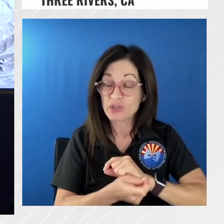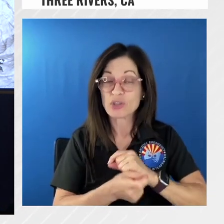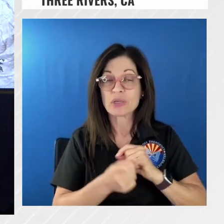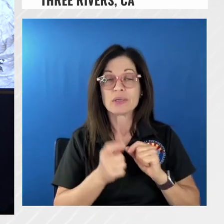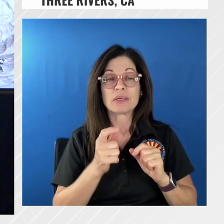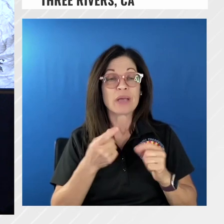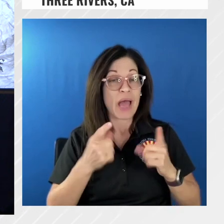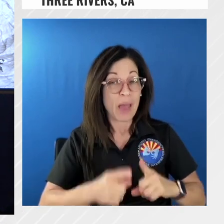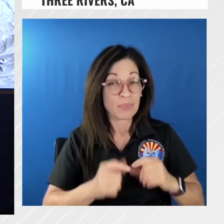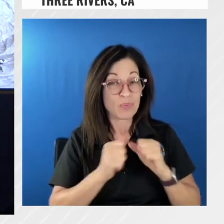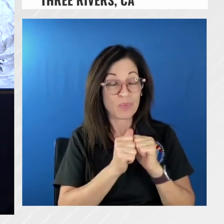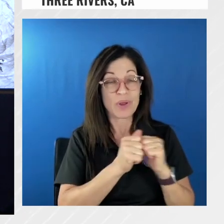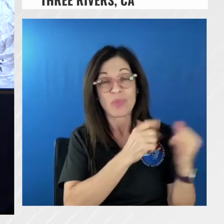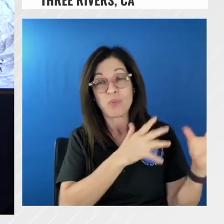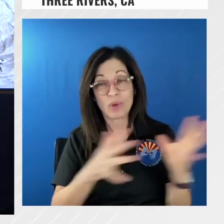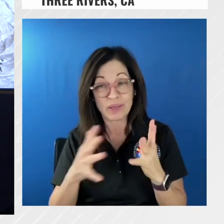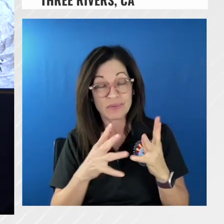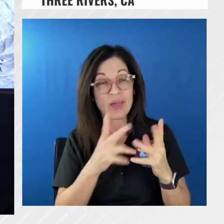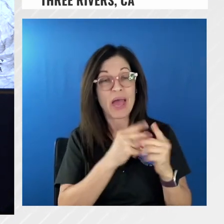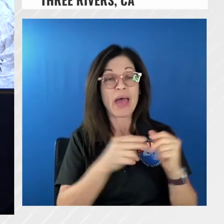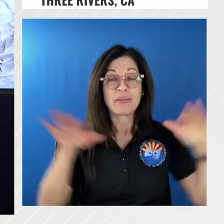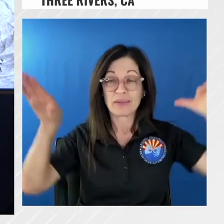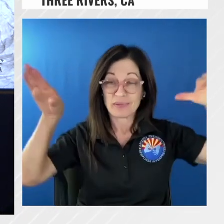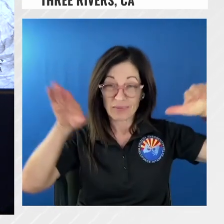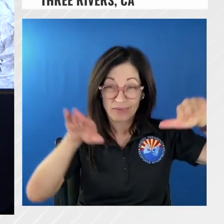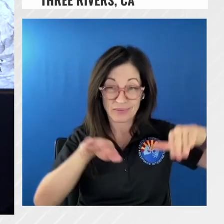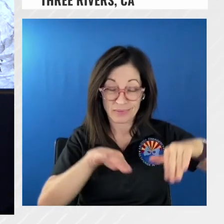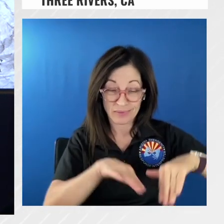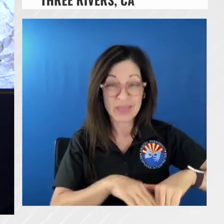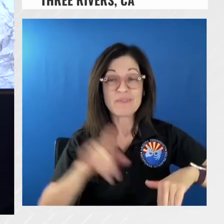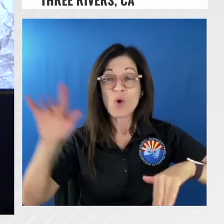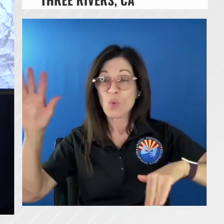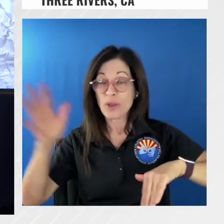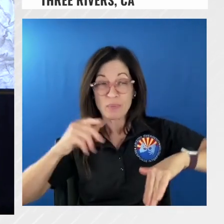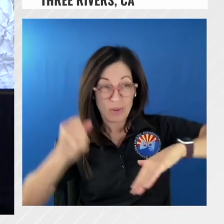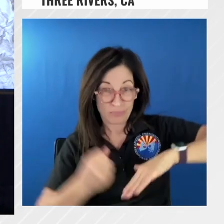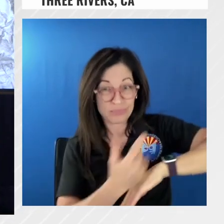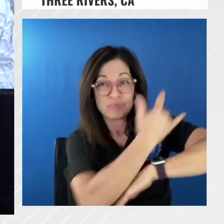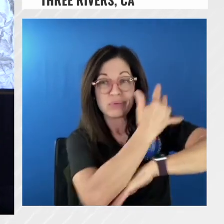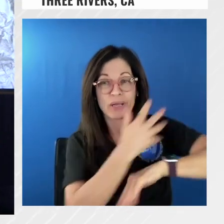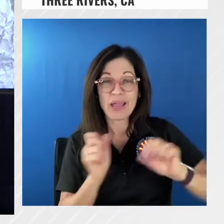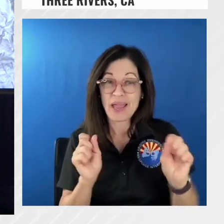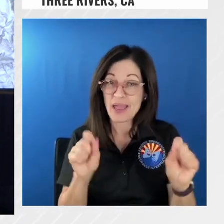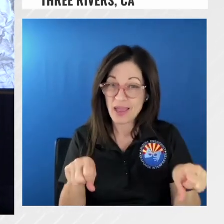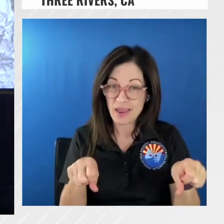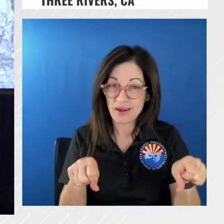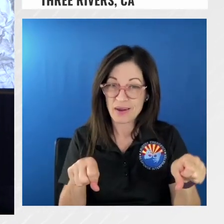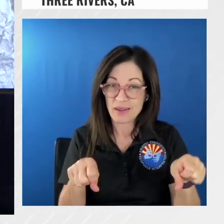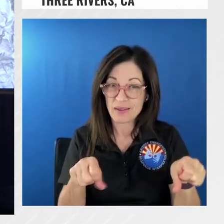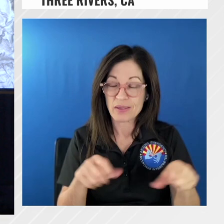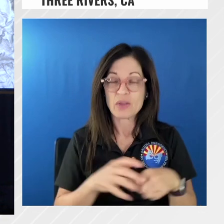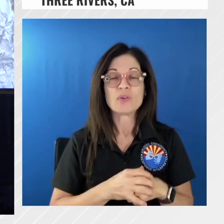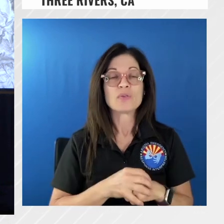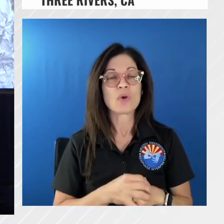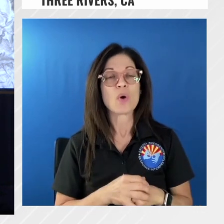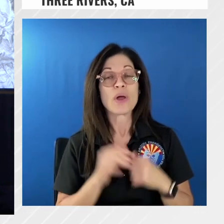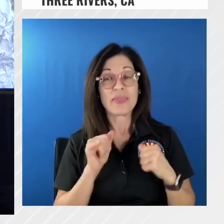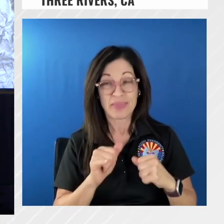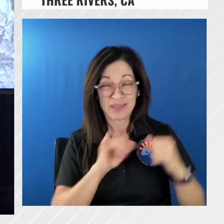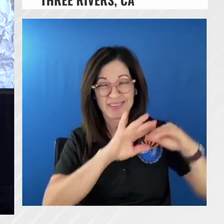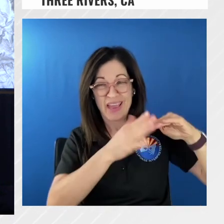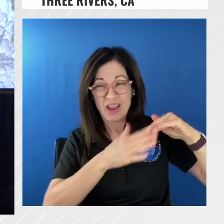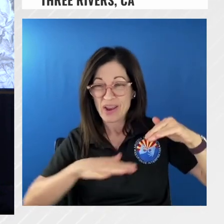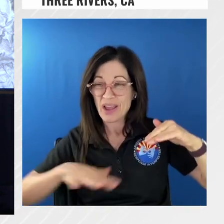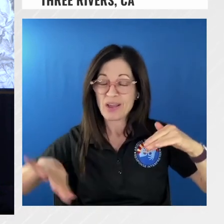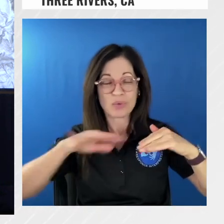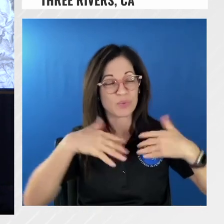potential to make large runs so currently kind of what we're looking at is uh this ground's pretty unforgiving there's